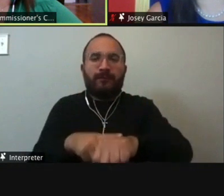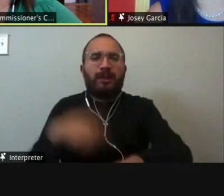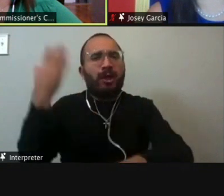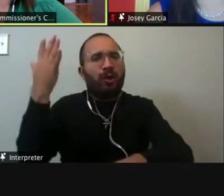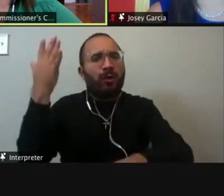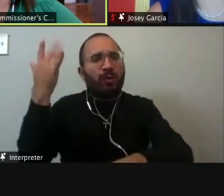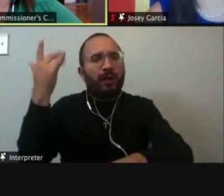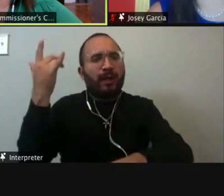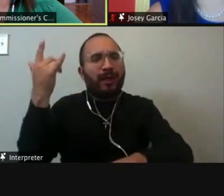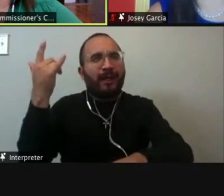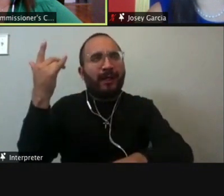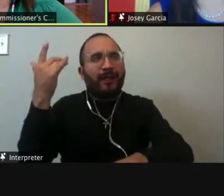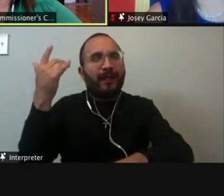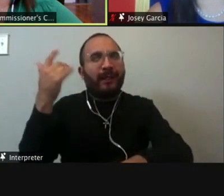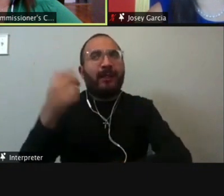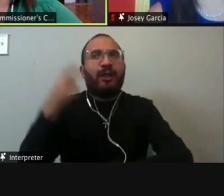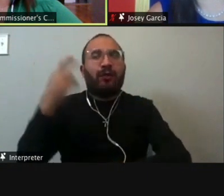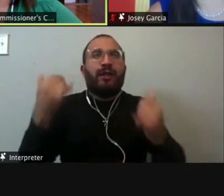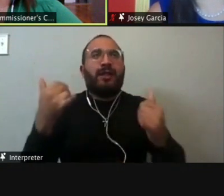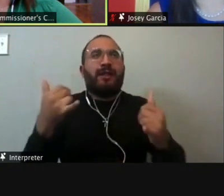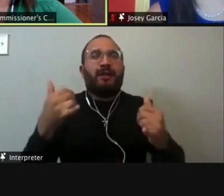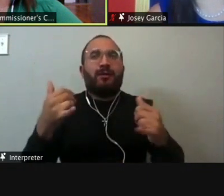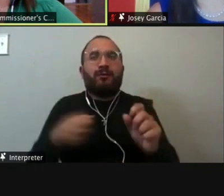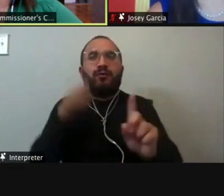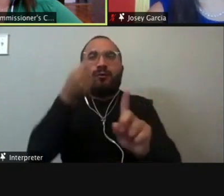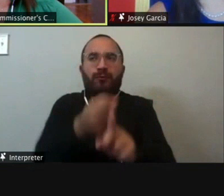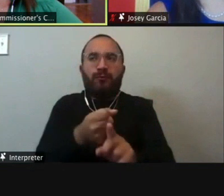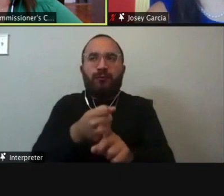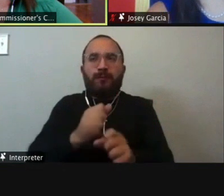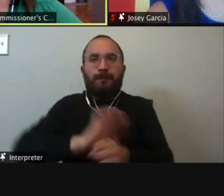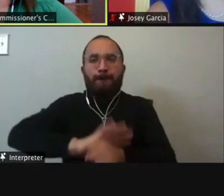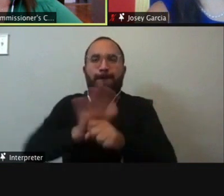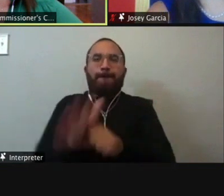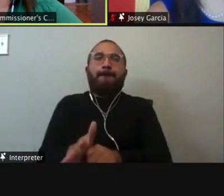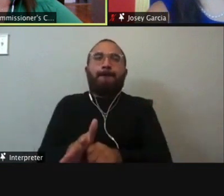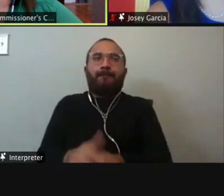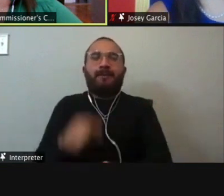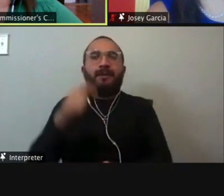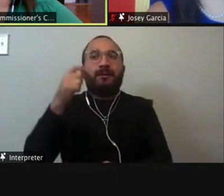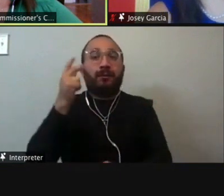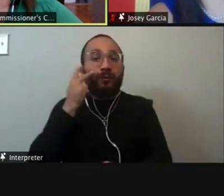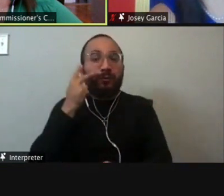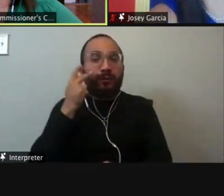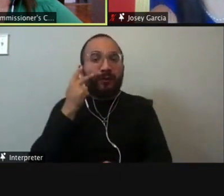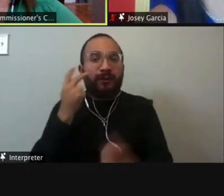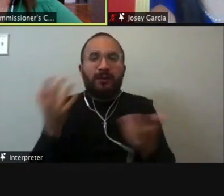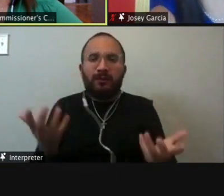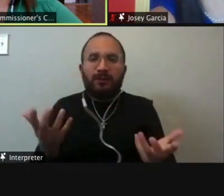to the epidemic level? We, we haven't done enough. Um, I certainly approve of if, if, um,